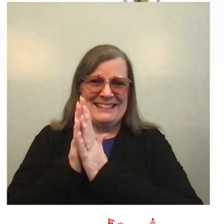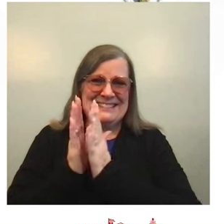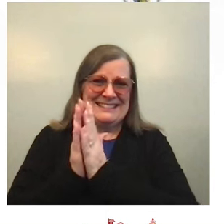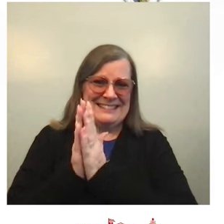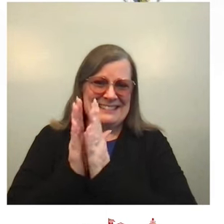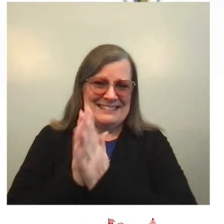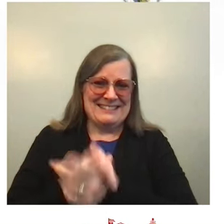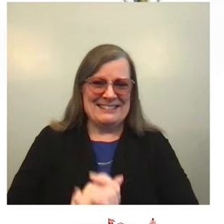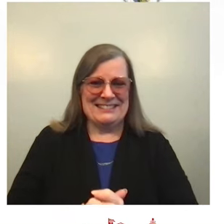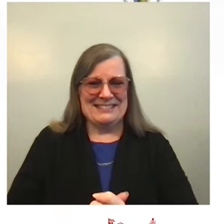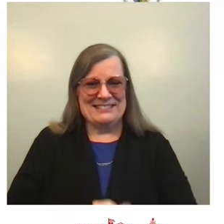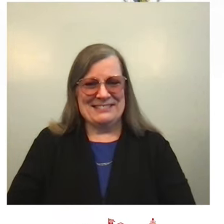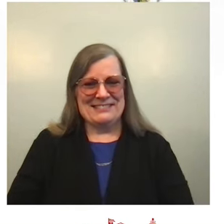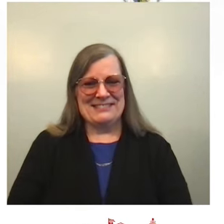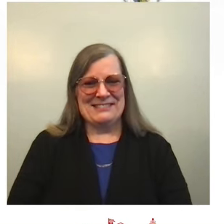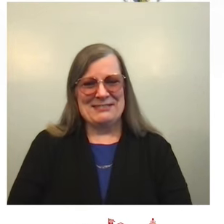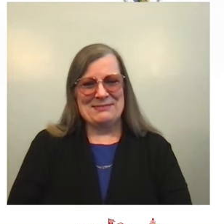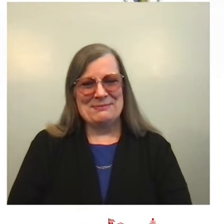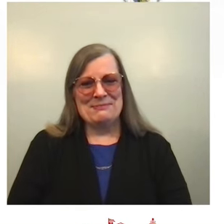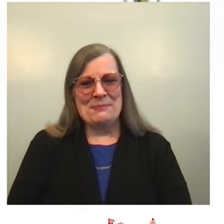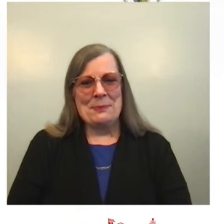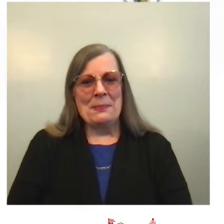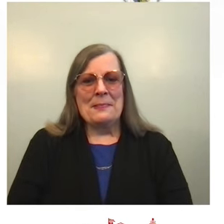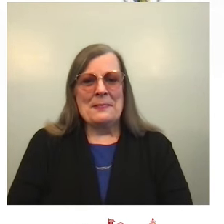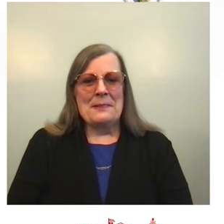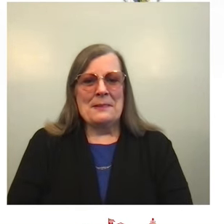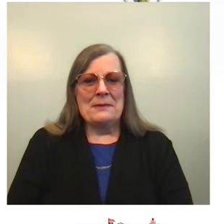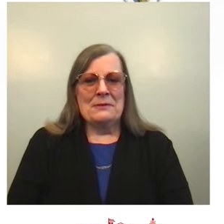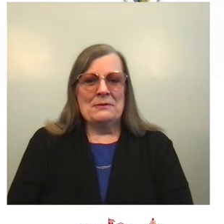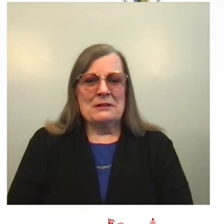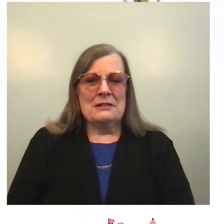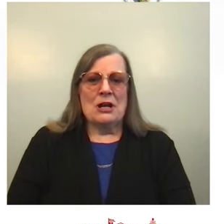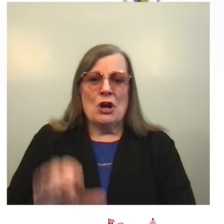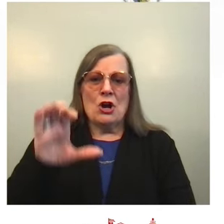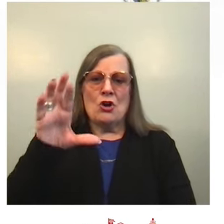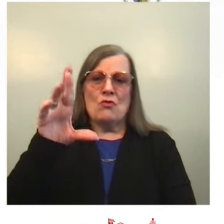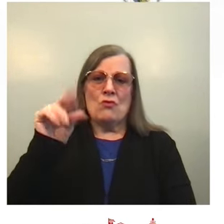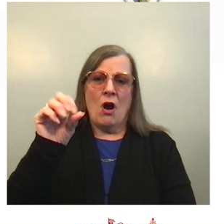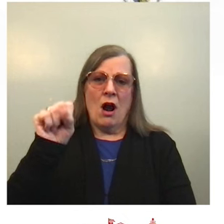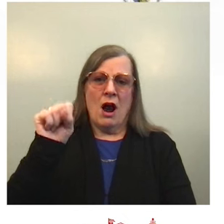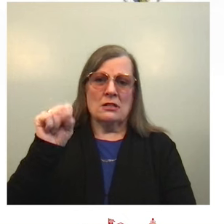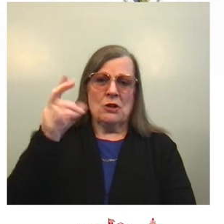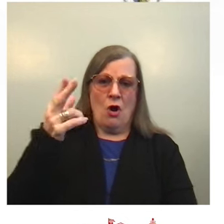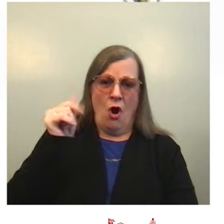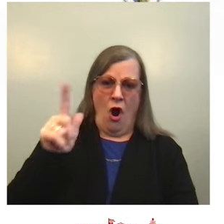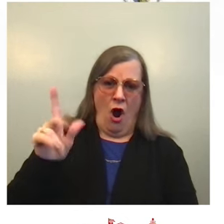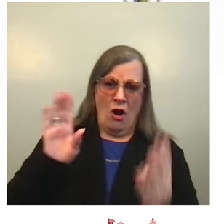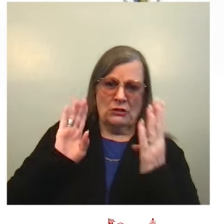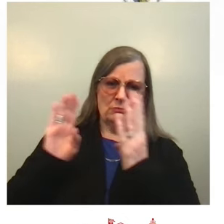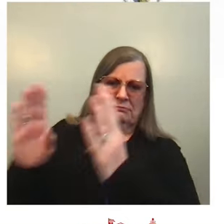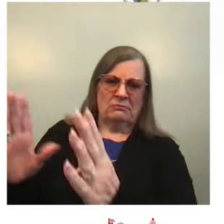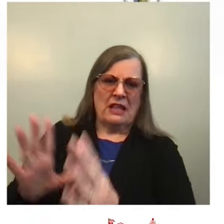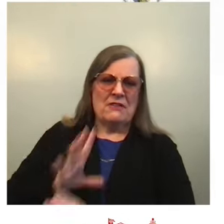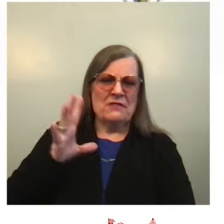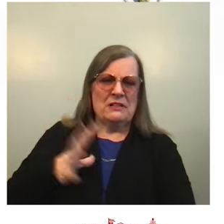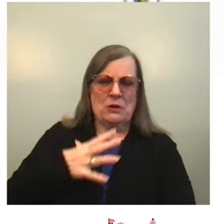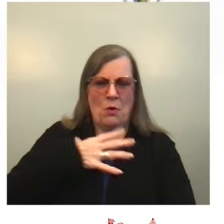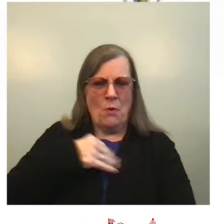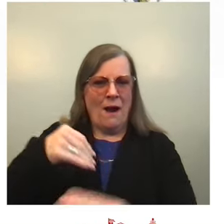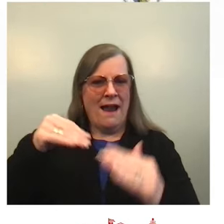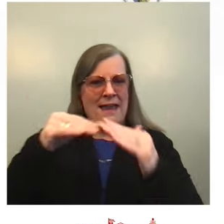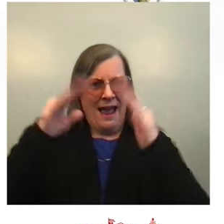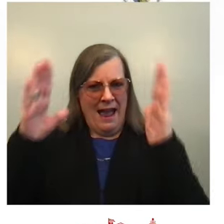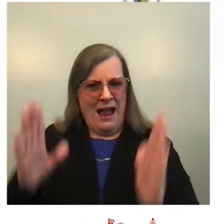In the cross hall, right over there, we have the official White House menorah created last year by our White